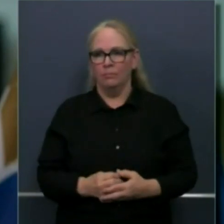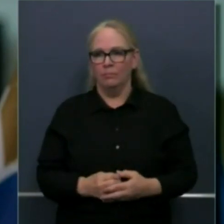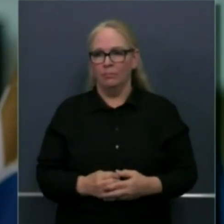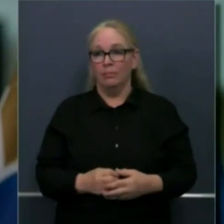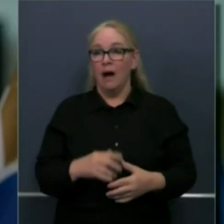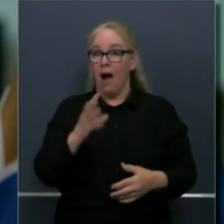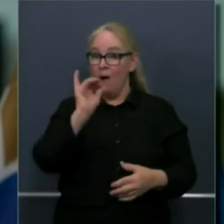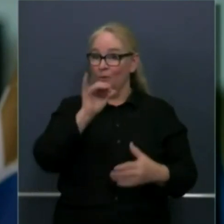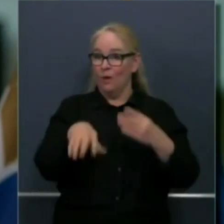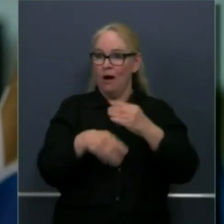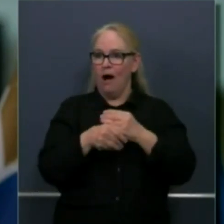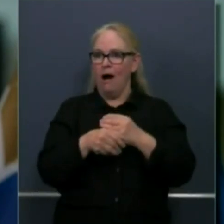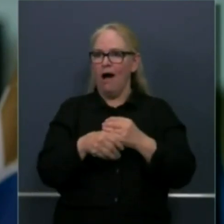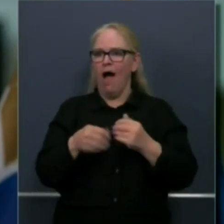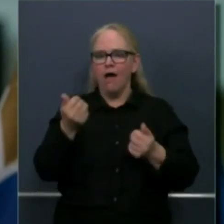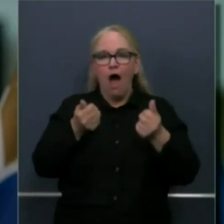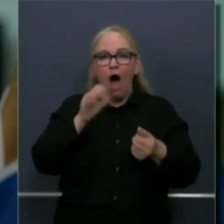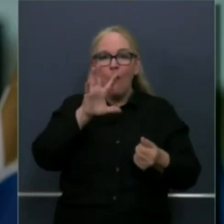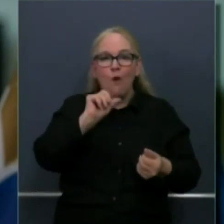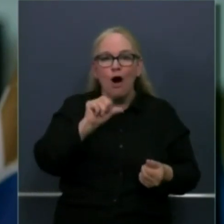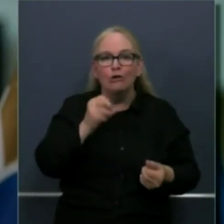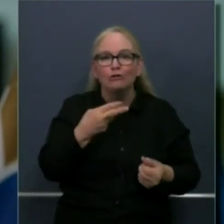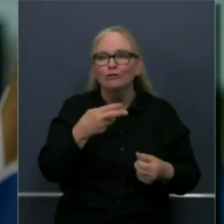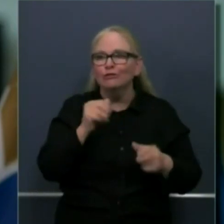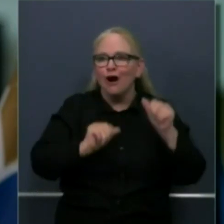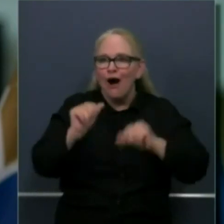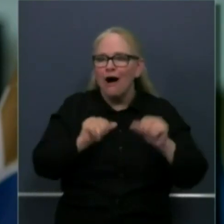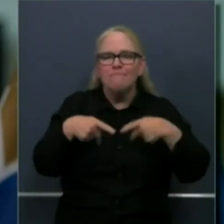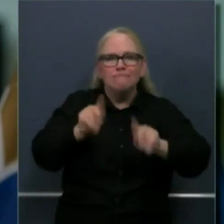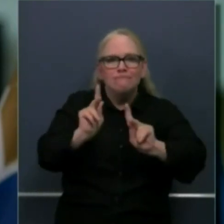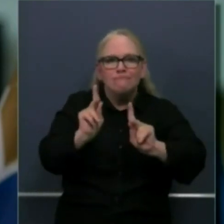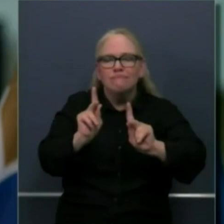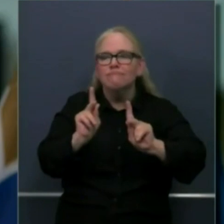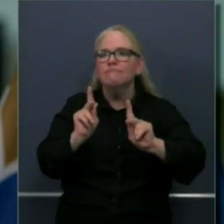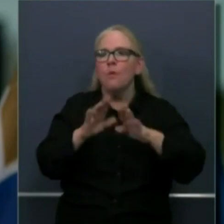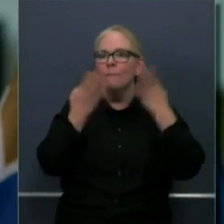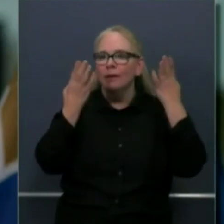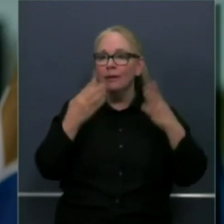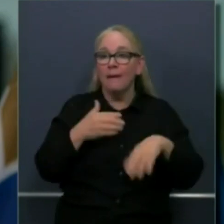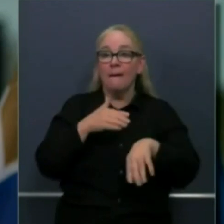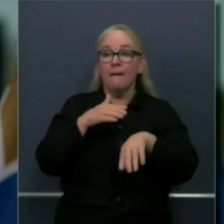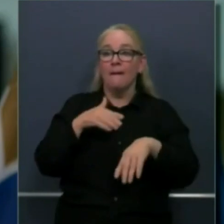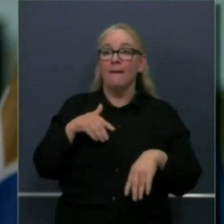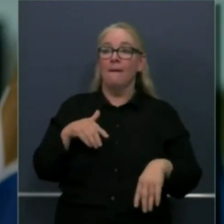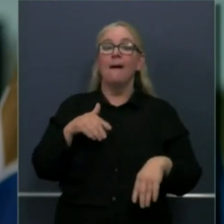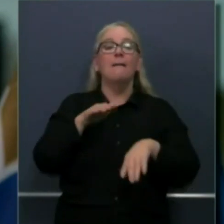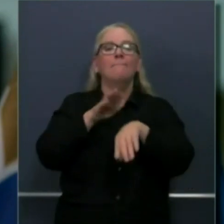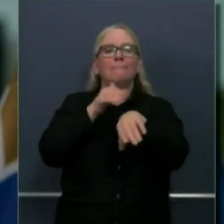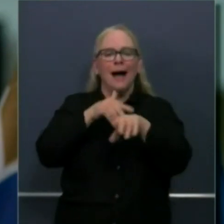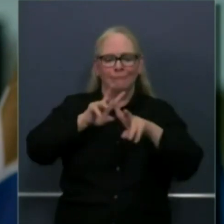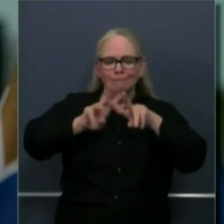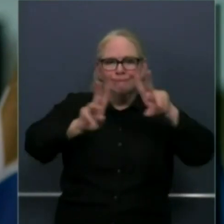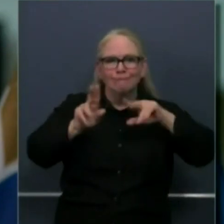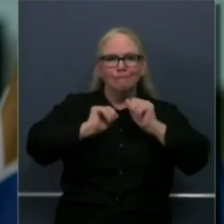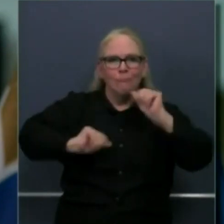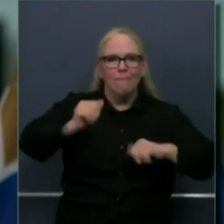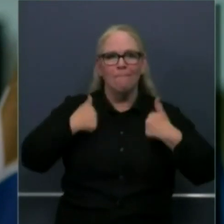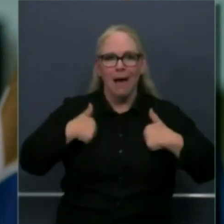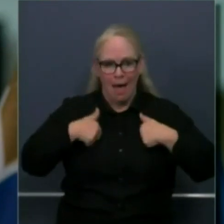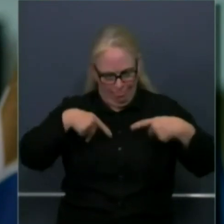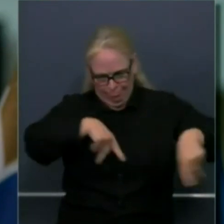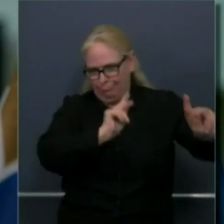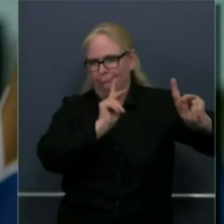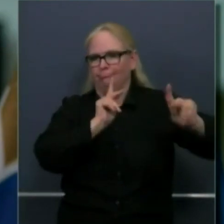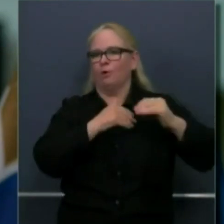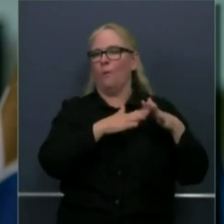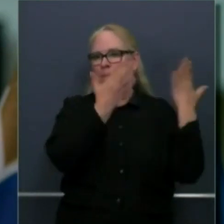grooming making some clarifications though there's been some of this happening already on dog walking all of these areas